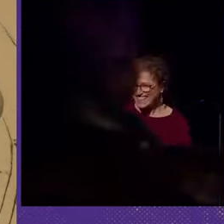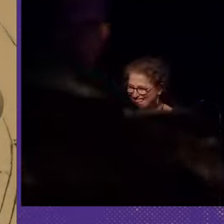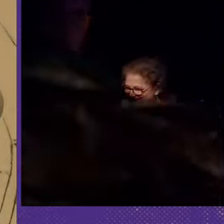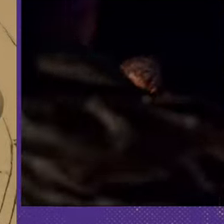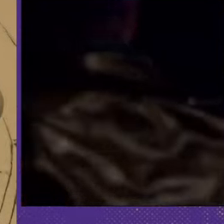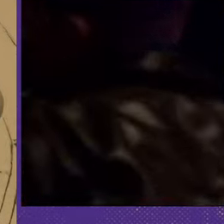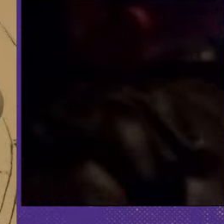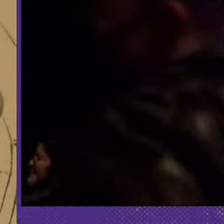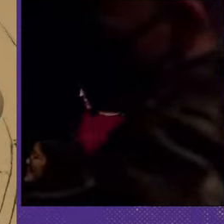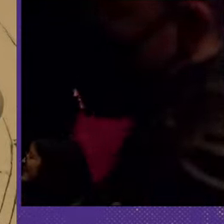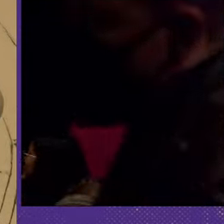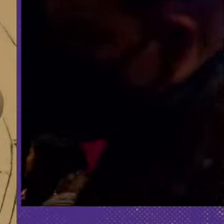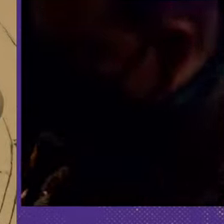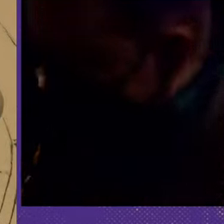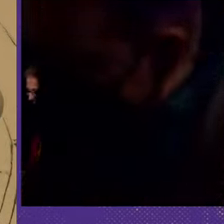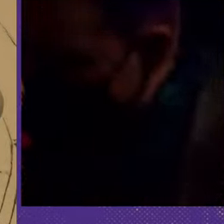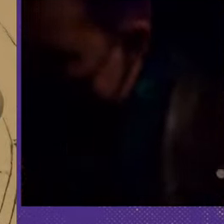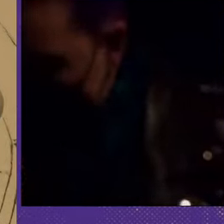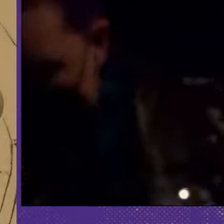Thank